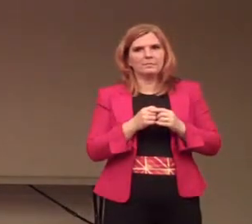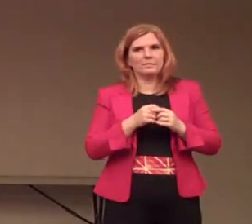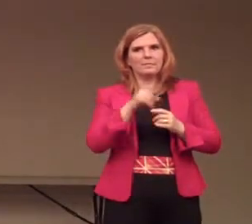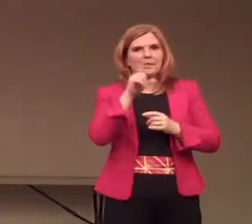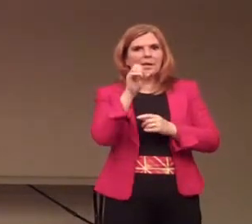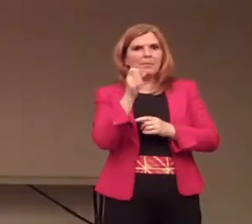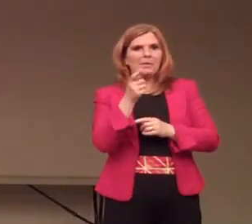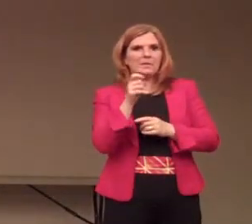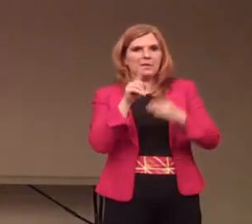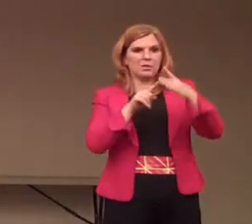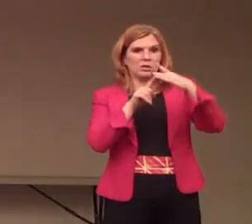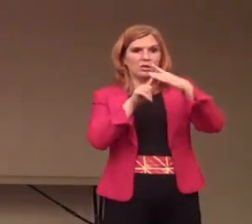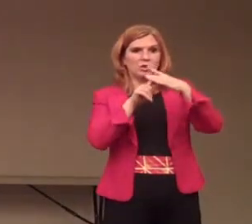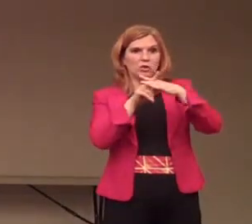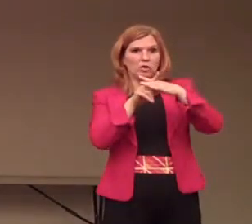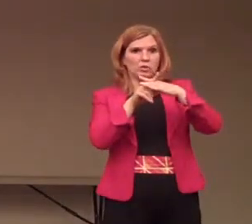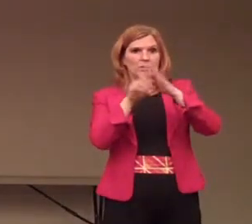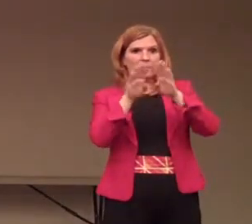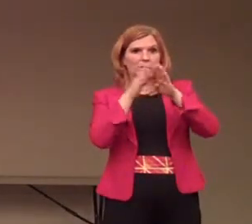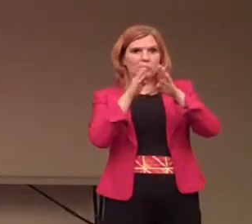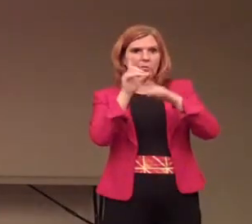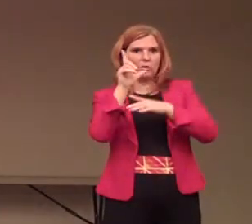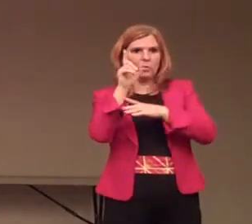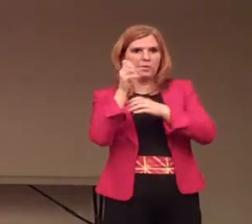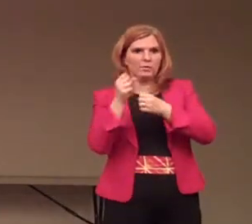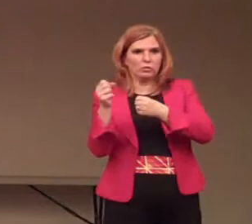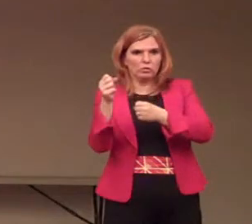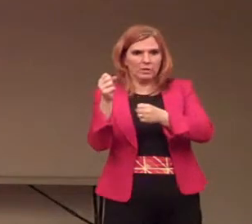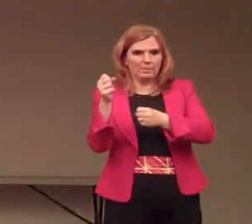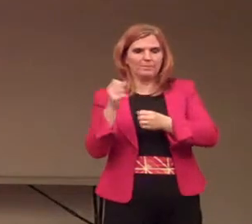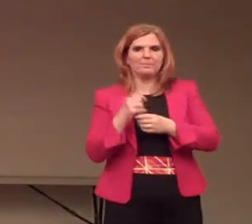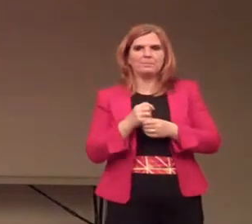Mrs. Leslie shows up at the door and we're on 21st Street.